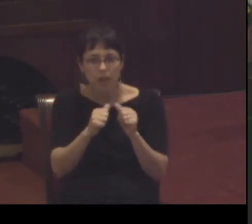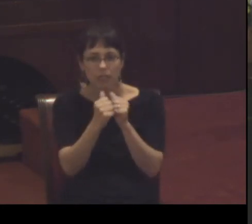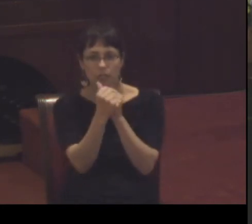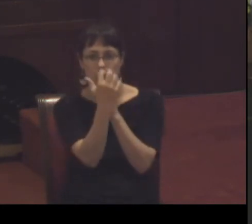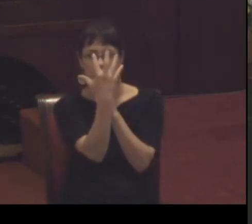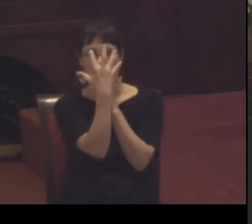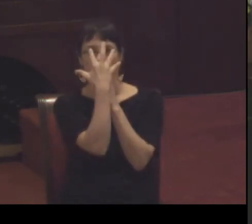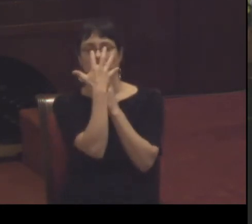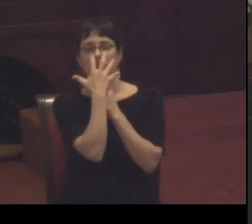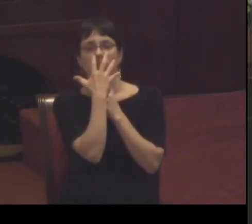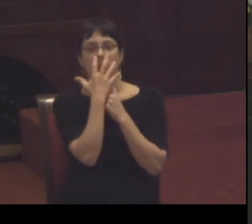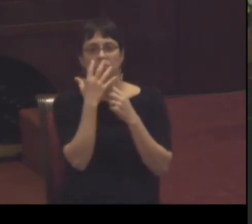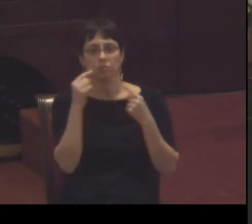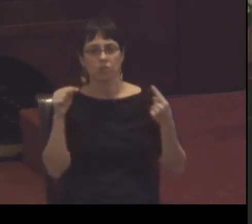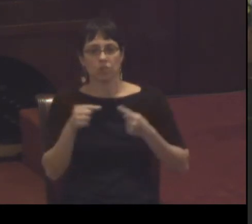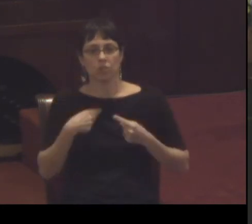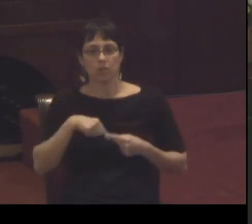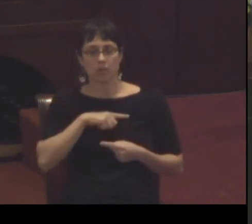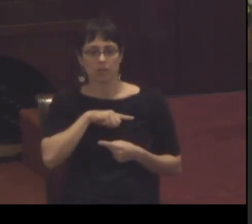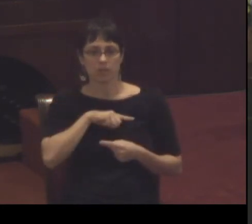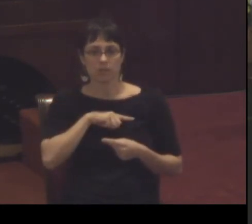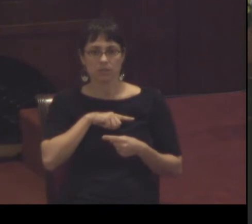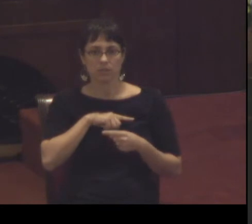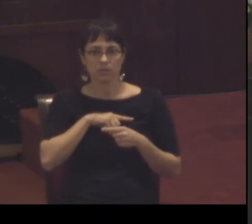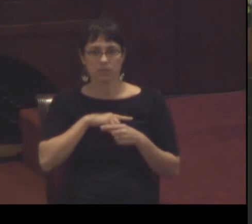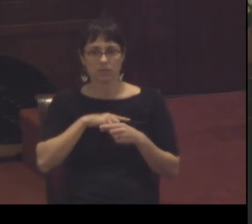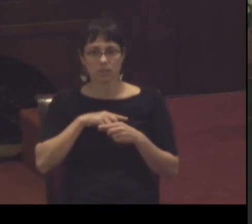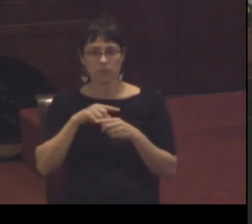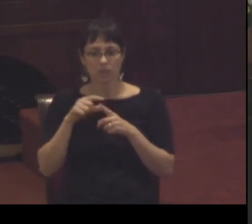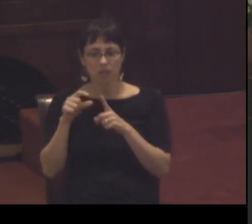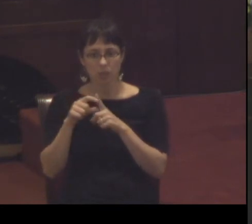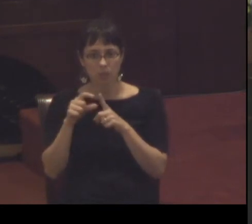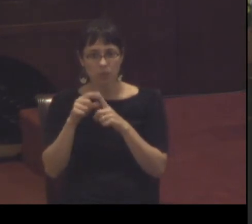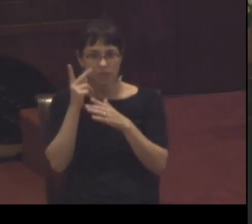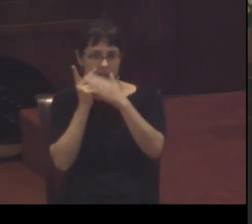and the words of this prophet ought to ring in our ears